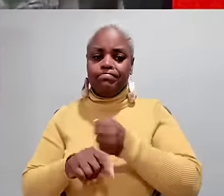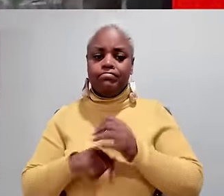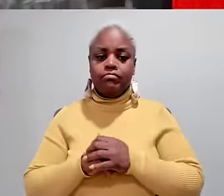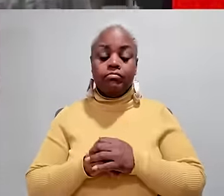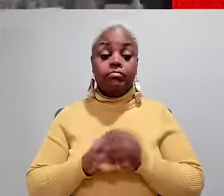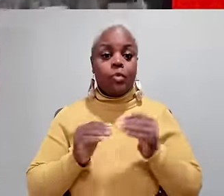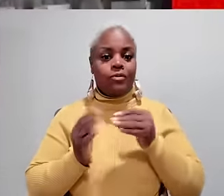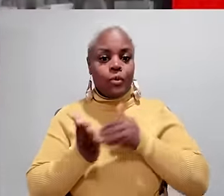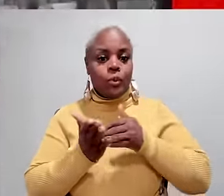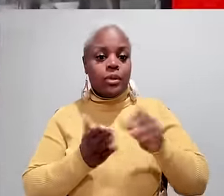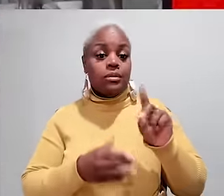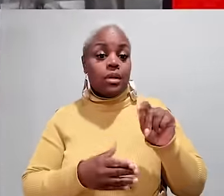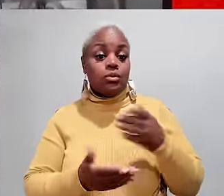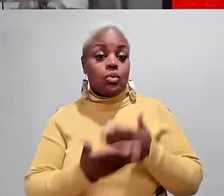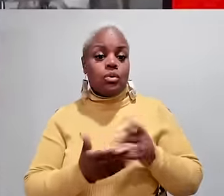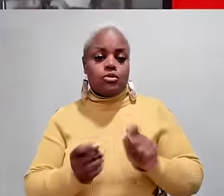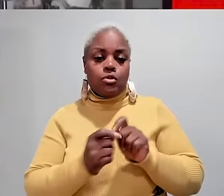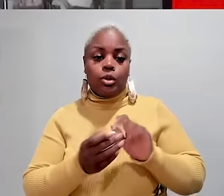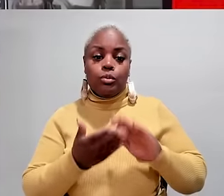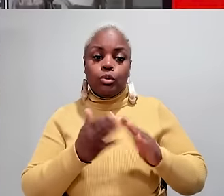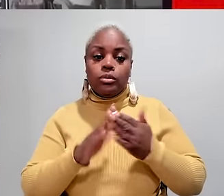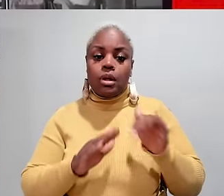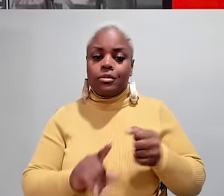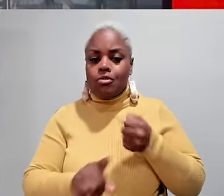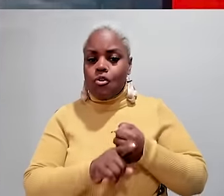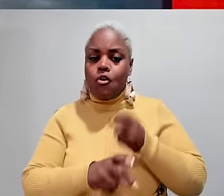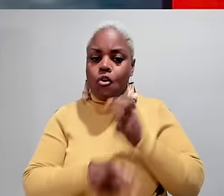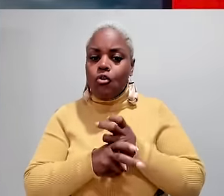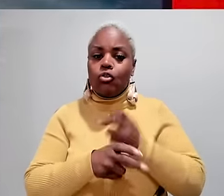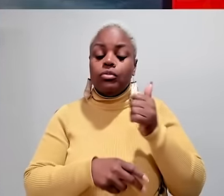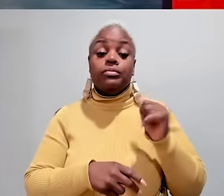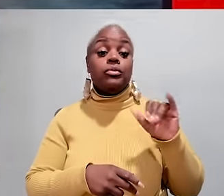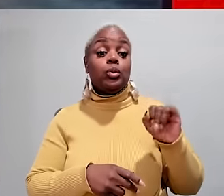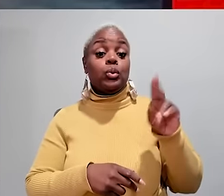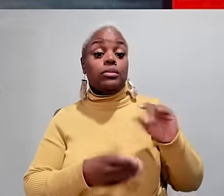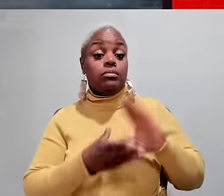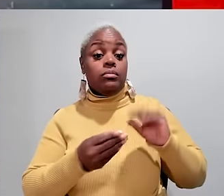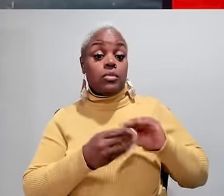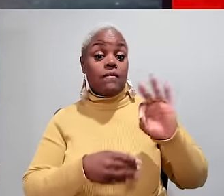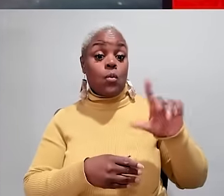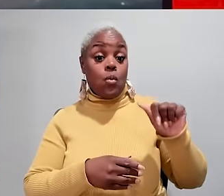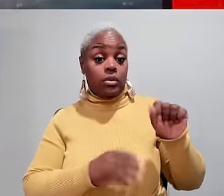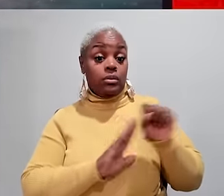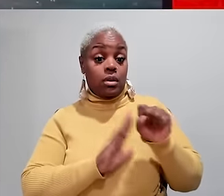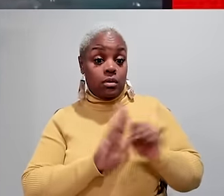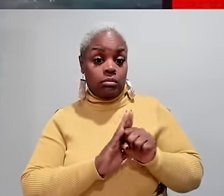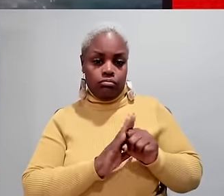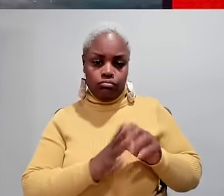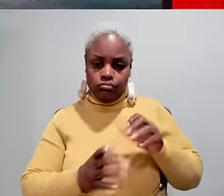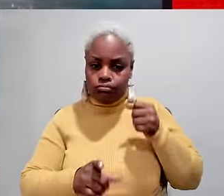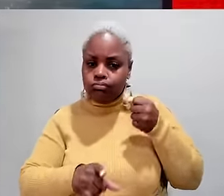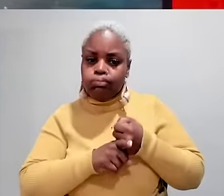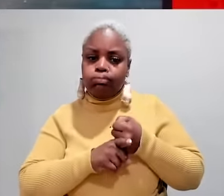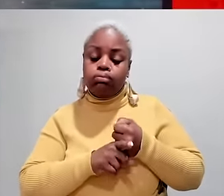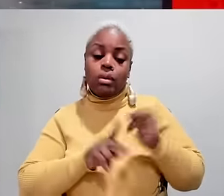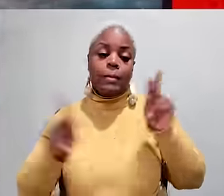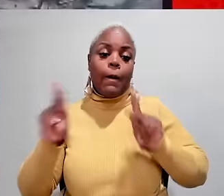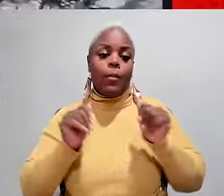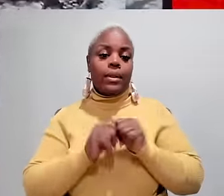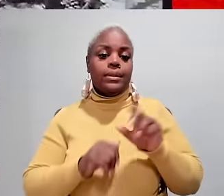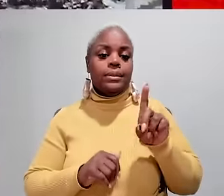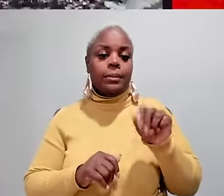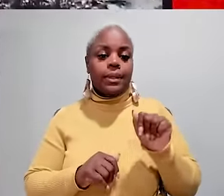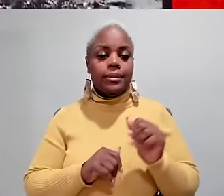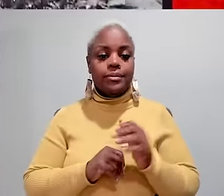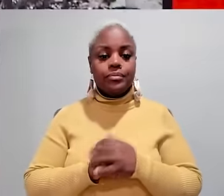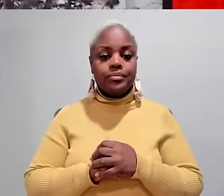destructive and more frequent. And data shows certain communities are hit harder than others. Judy Woodruff reports from Florida on